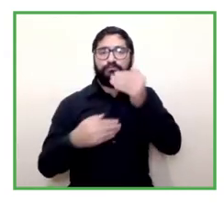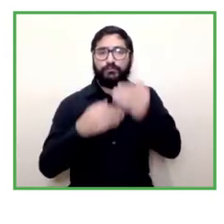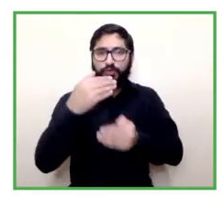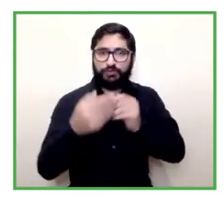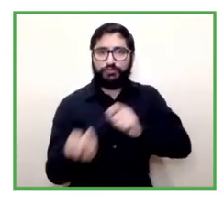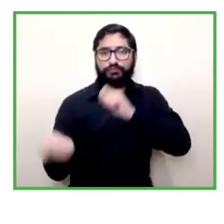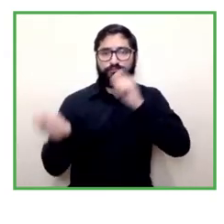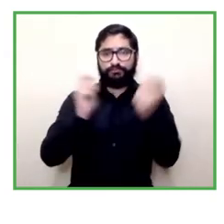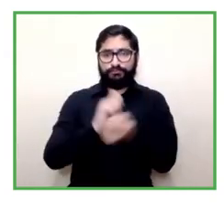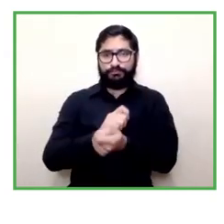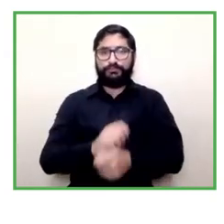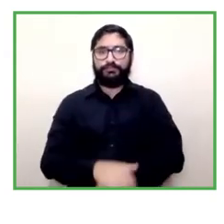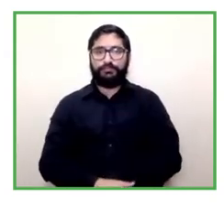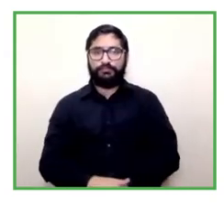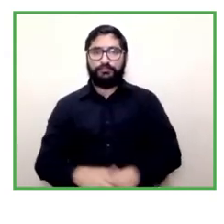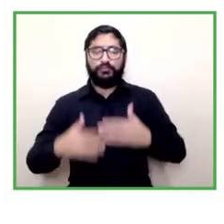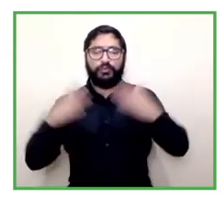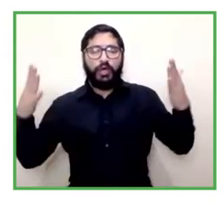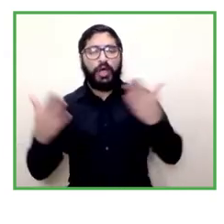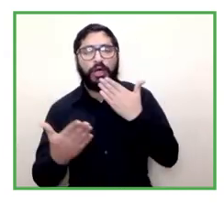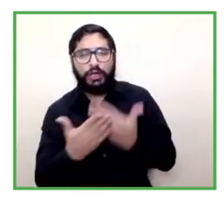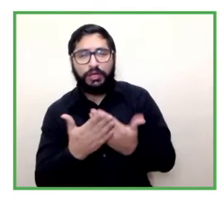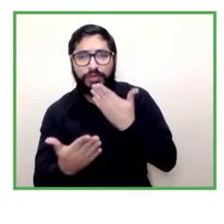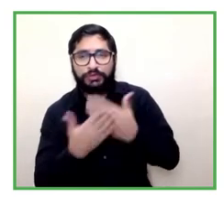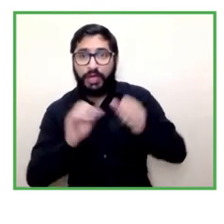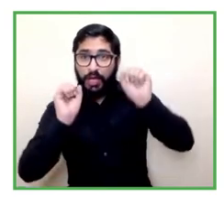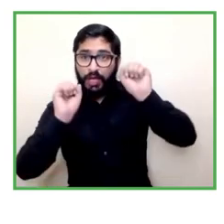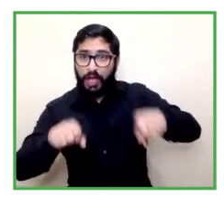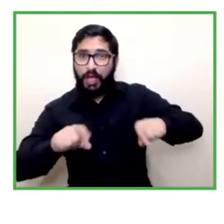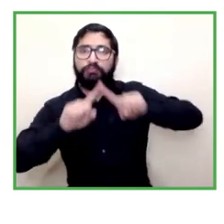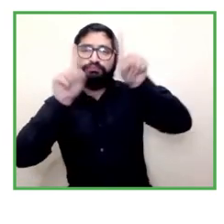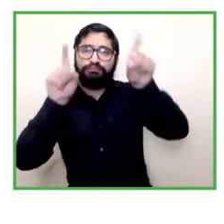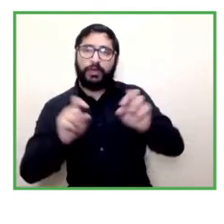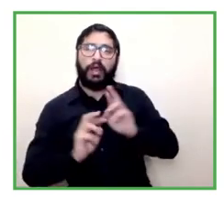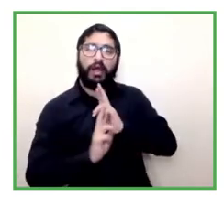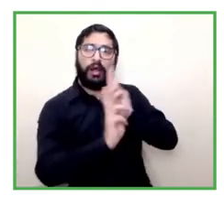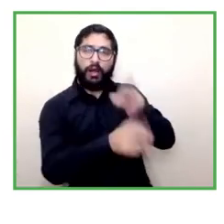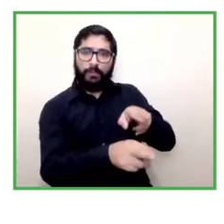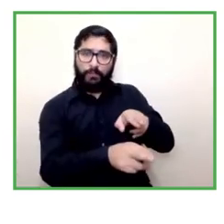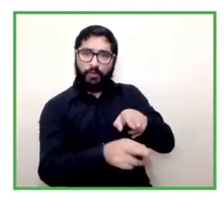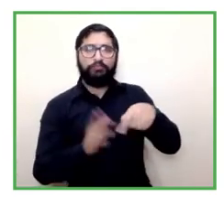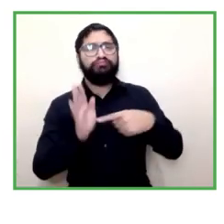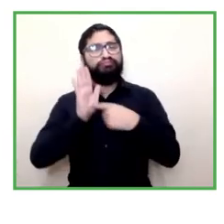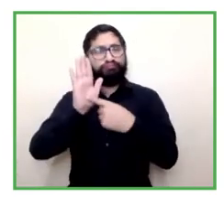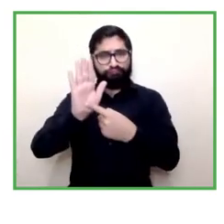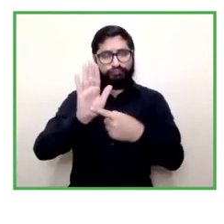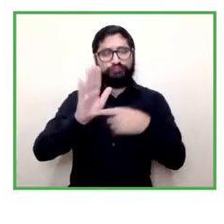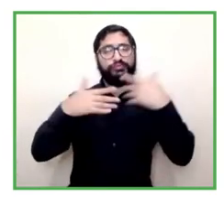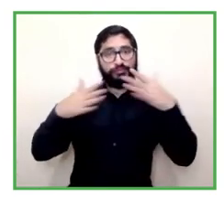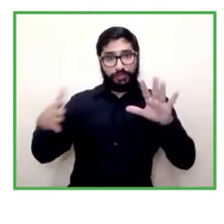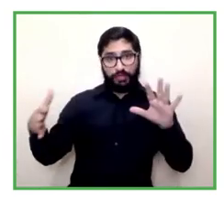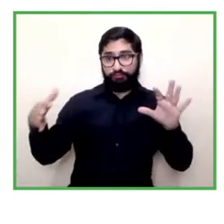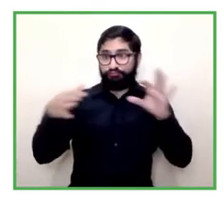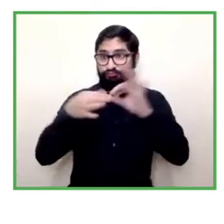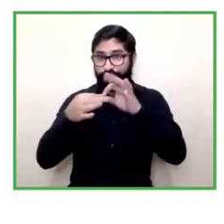internal changes thank you so much for your question alicia and your presentation of the question you already